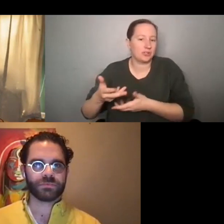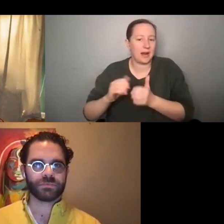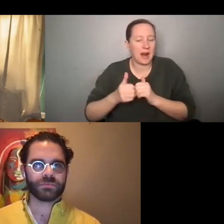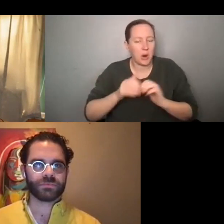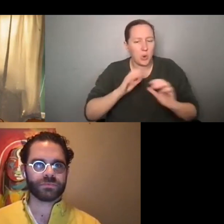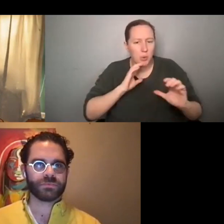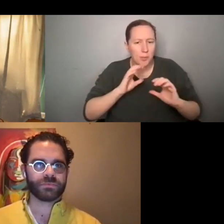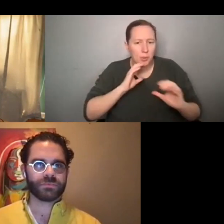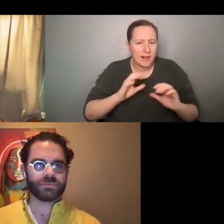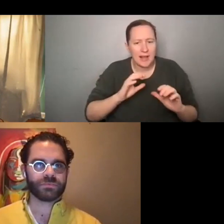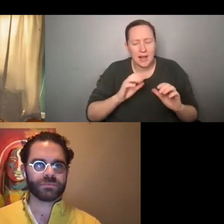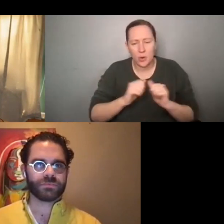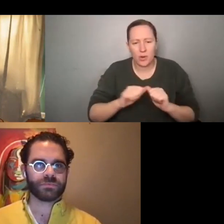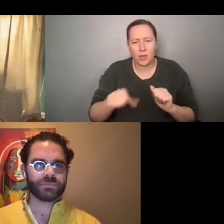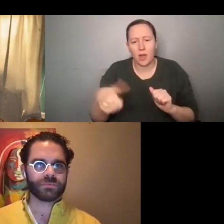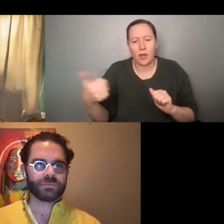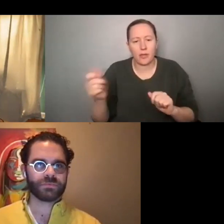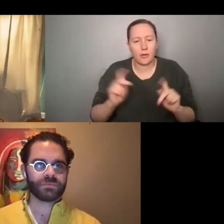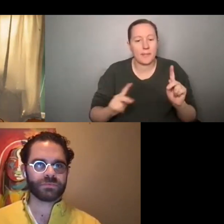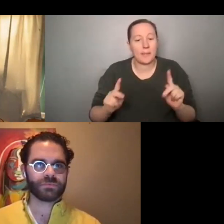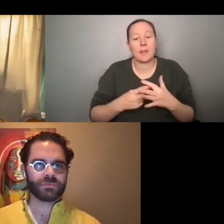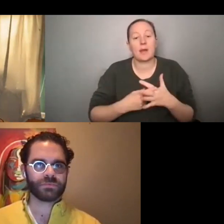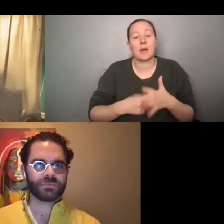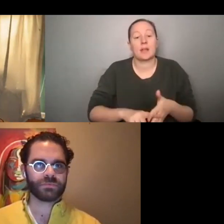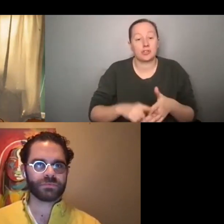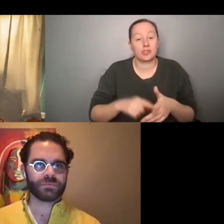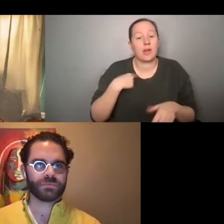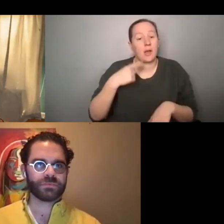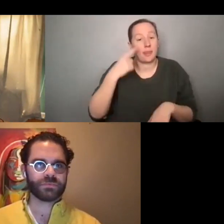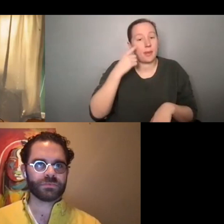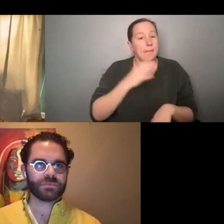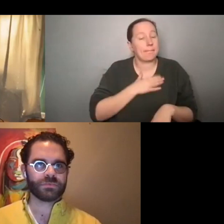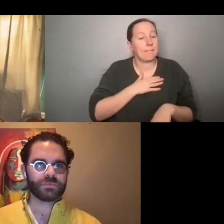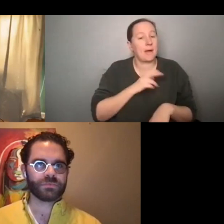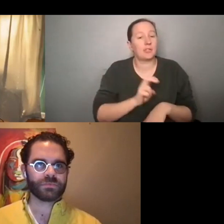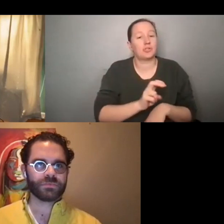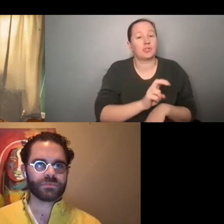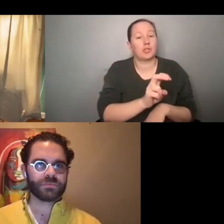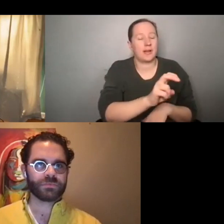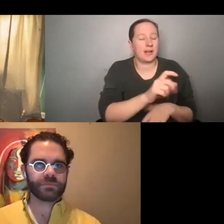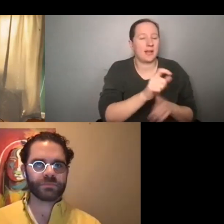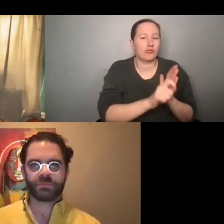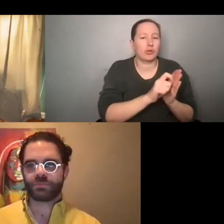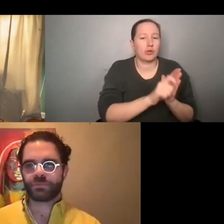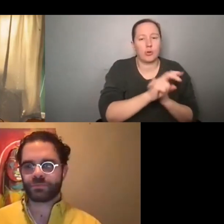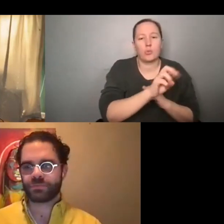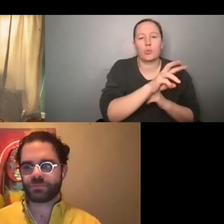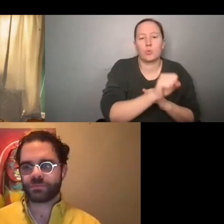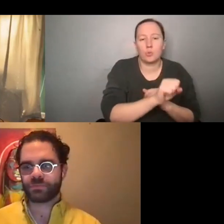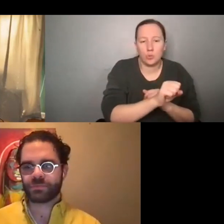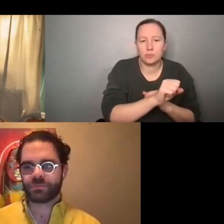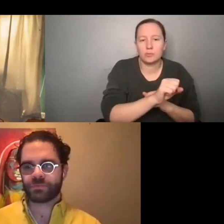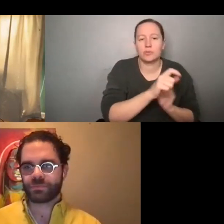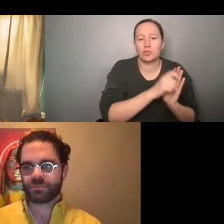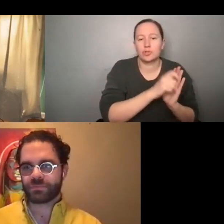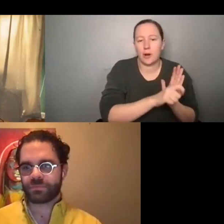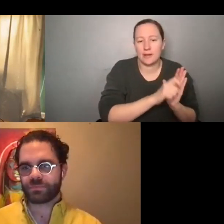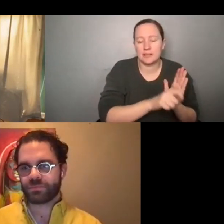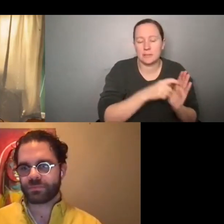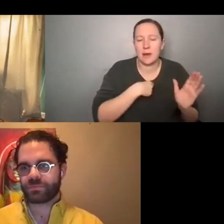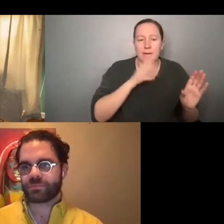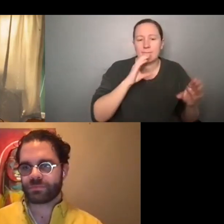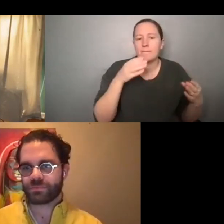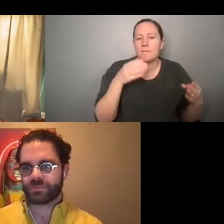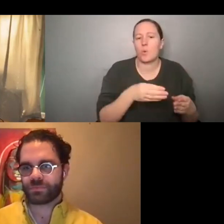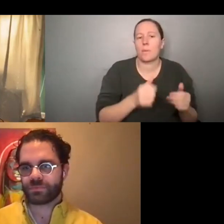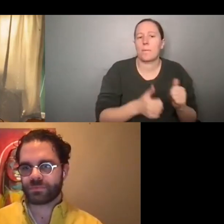with each other. I initially thought my path would be more towards journalism and that's what I devoted most of my, uh, high